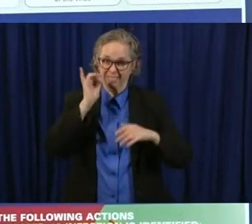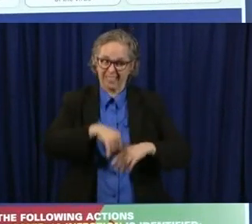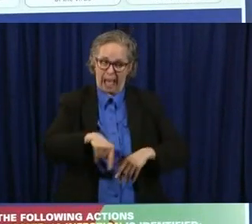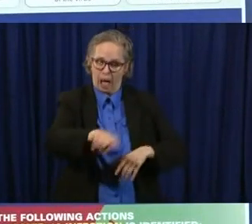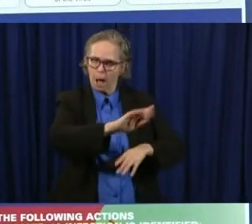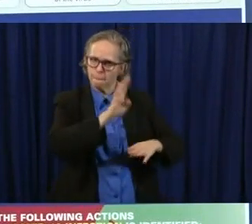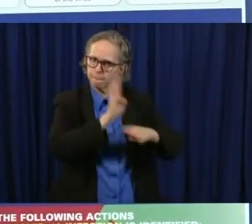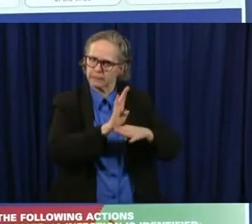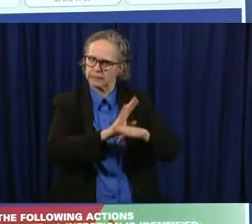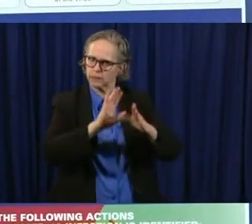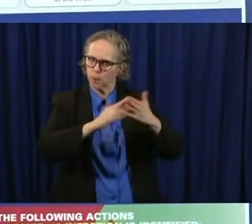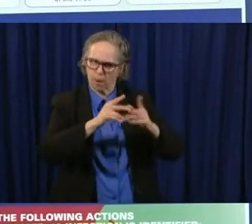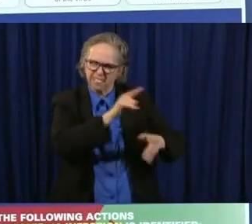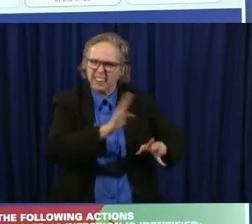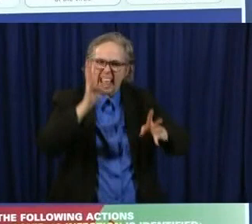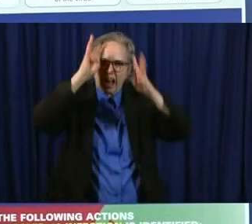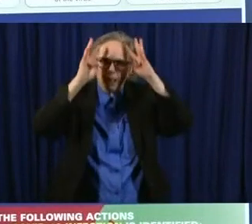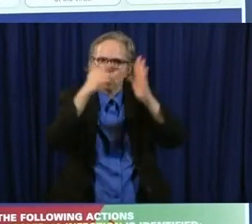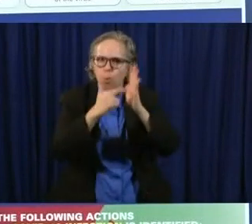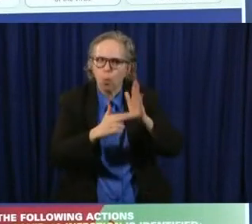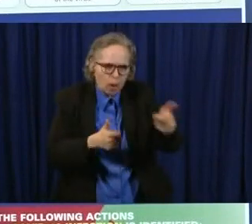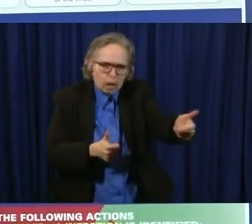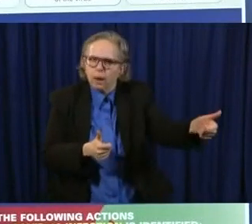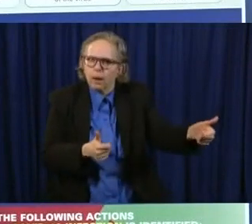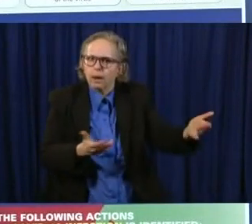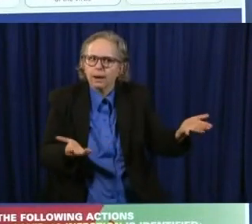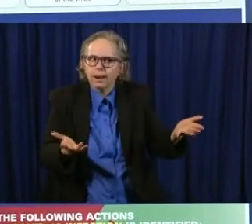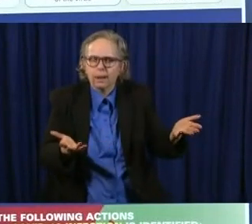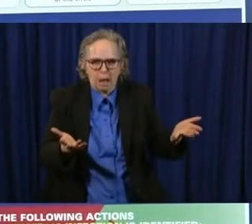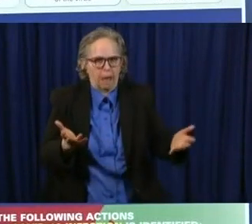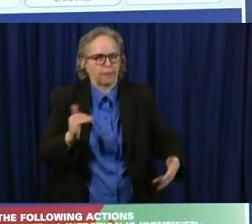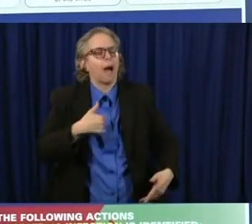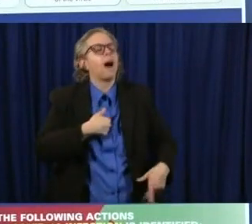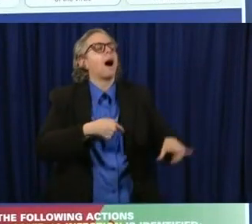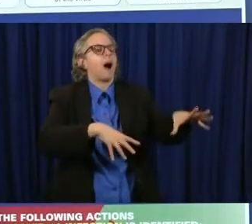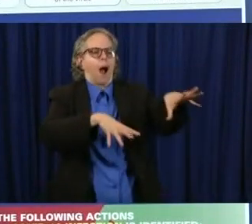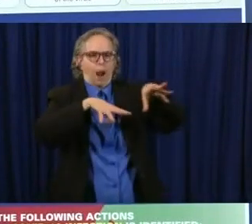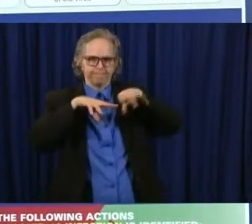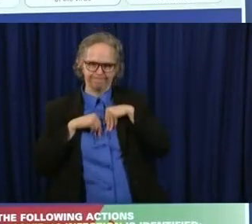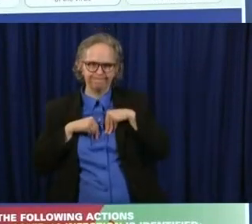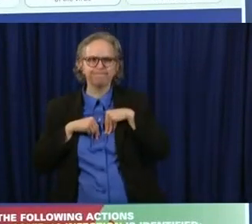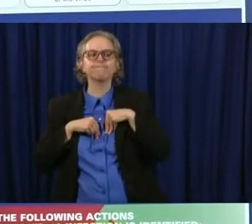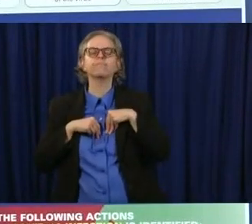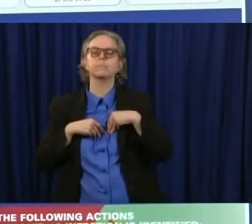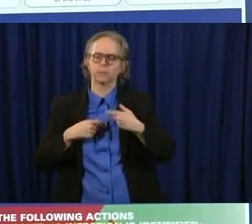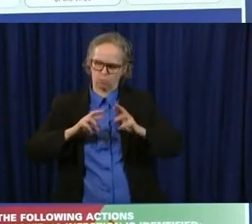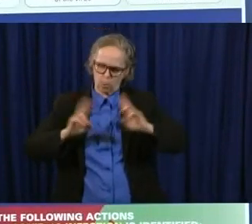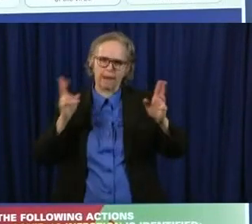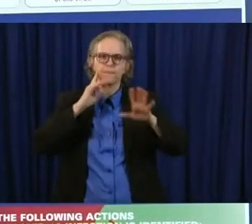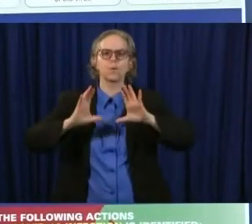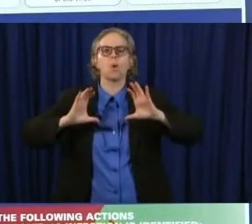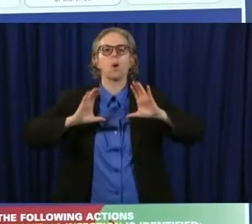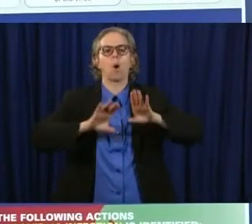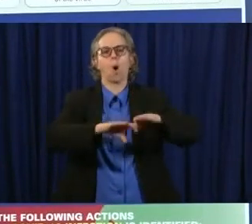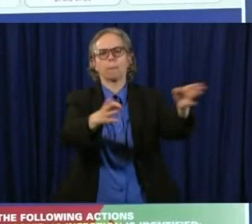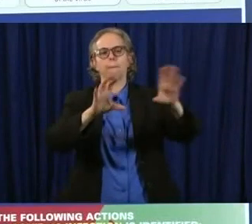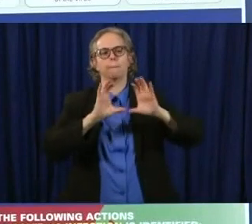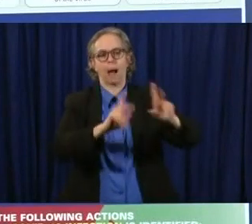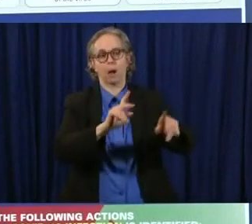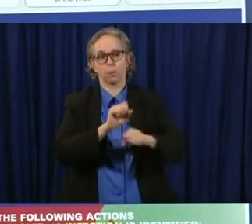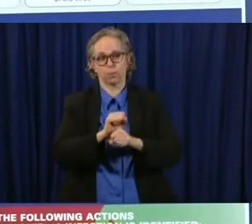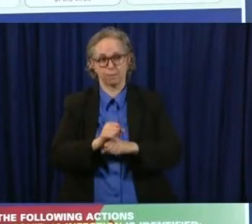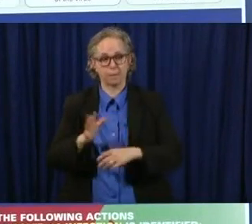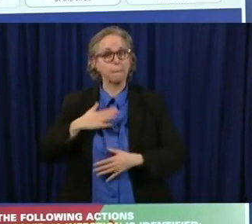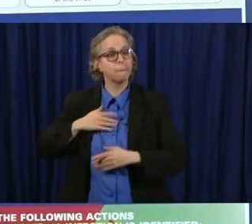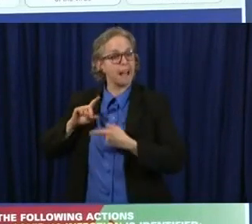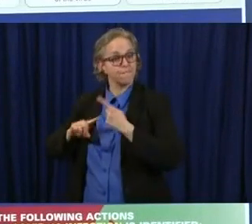of so they can go back to work that's how we get ohioans back to work as my friend frank sullivan told me a couple hours ago